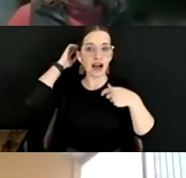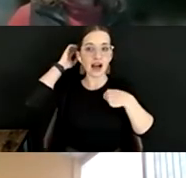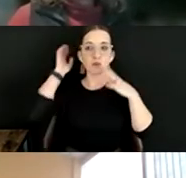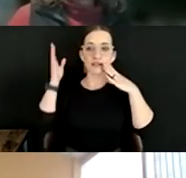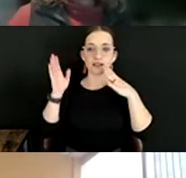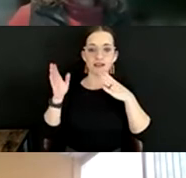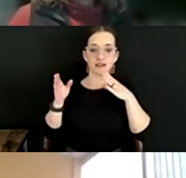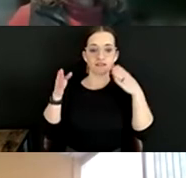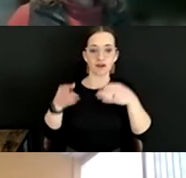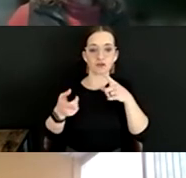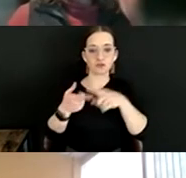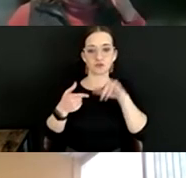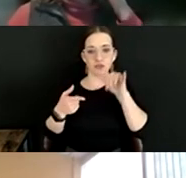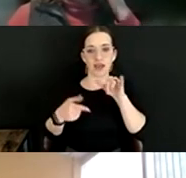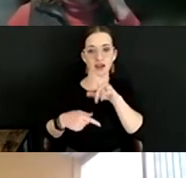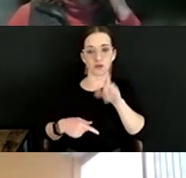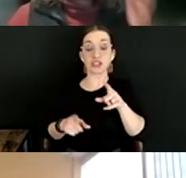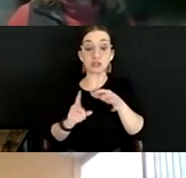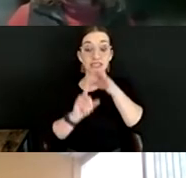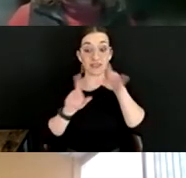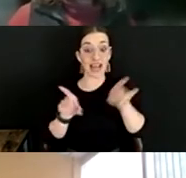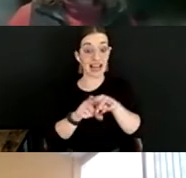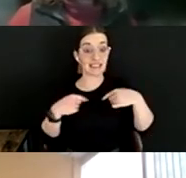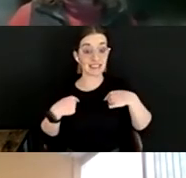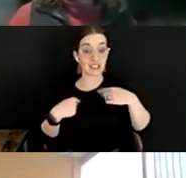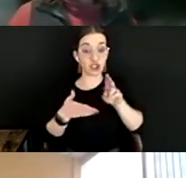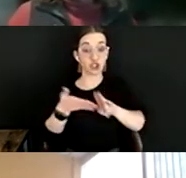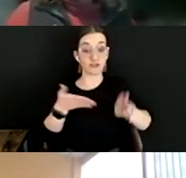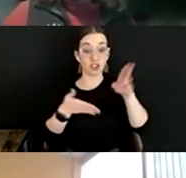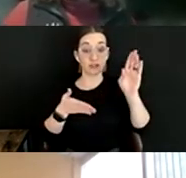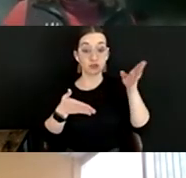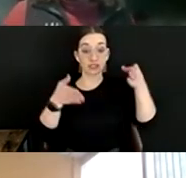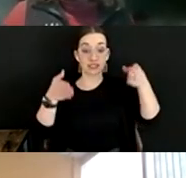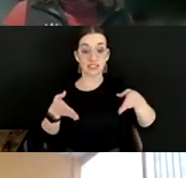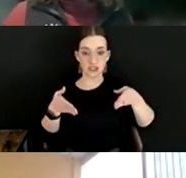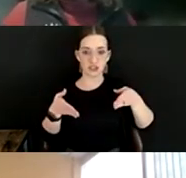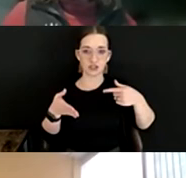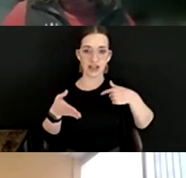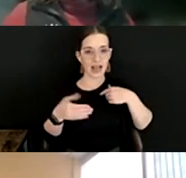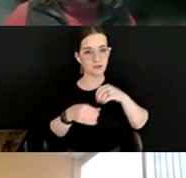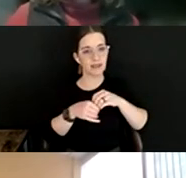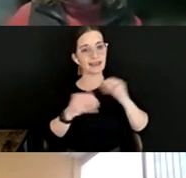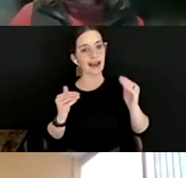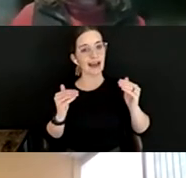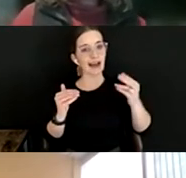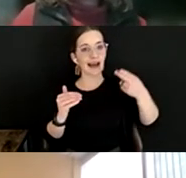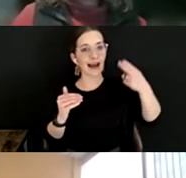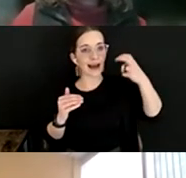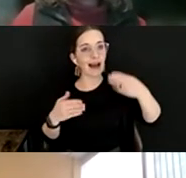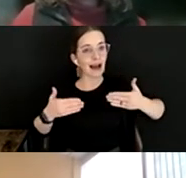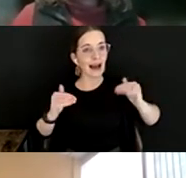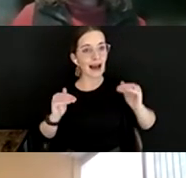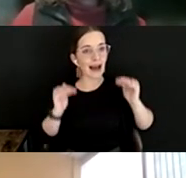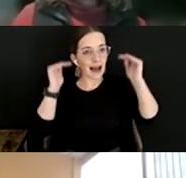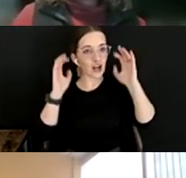as a university presenter that's, you know, seated in an institution of higher education that has a robust college of fine